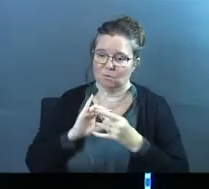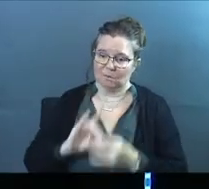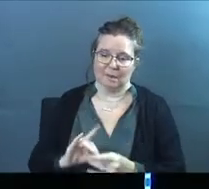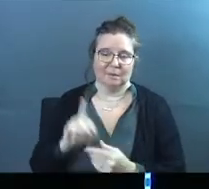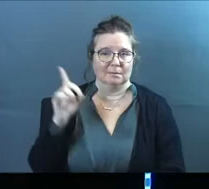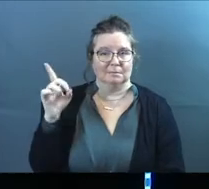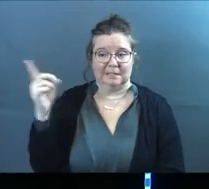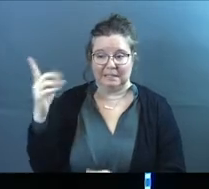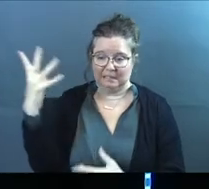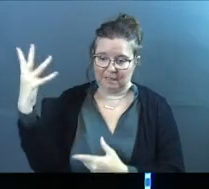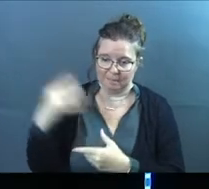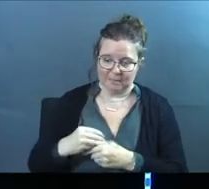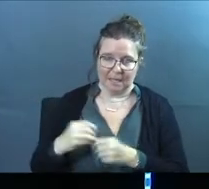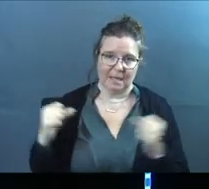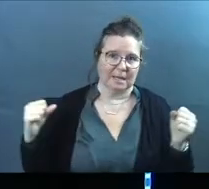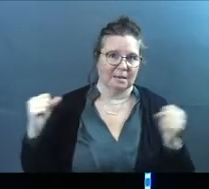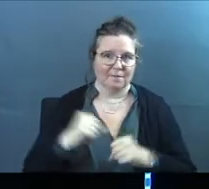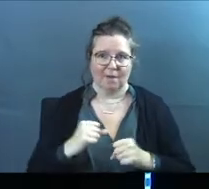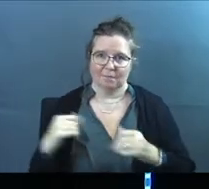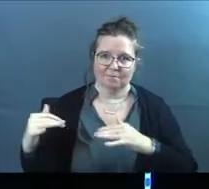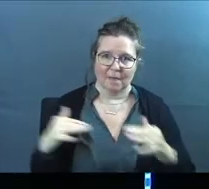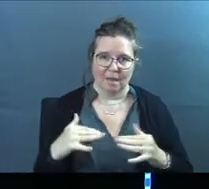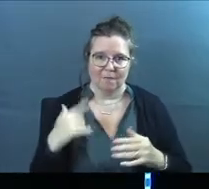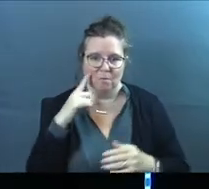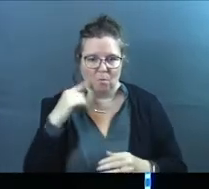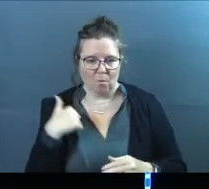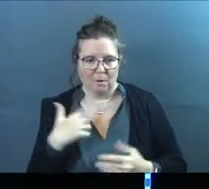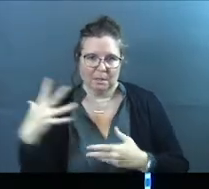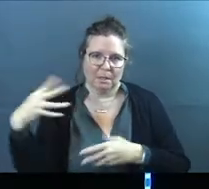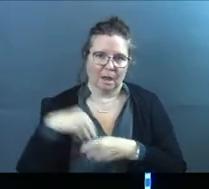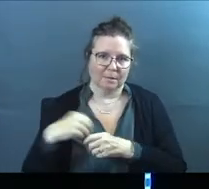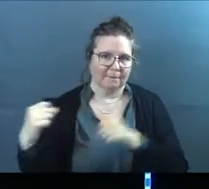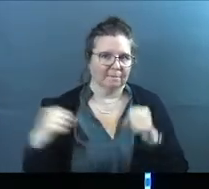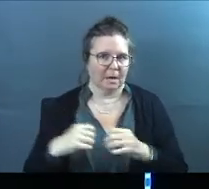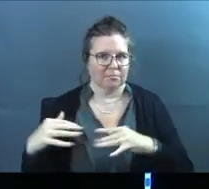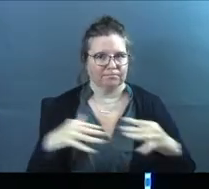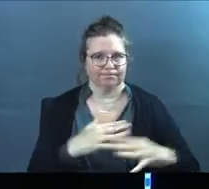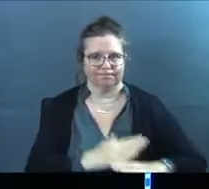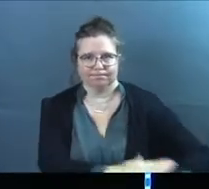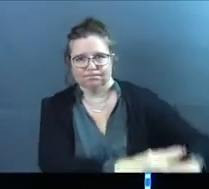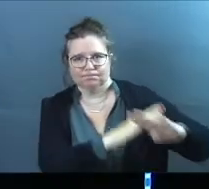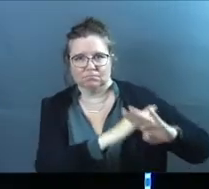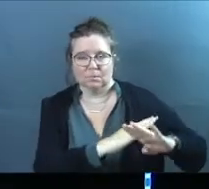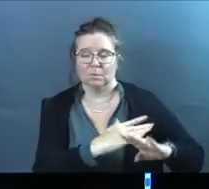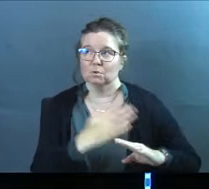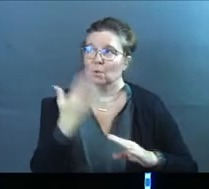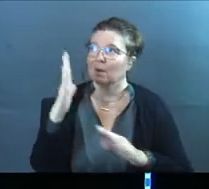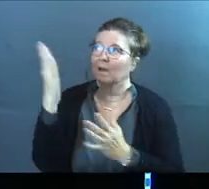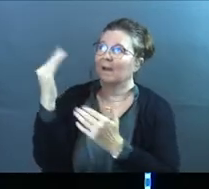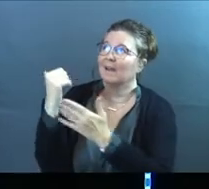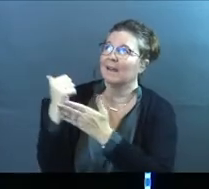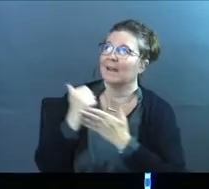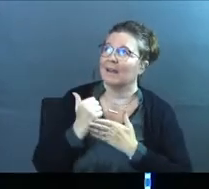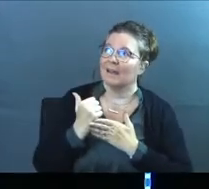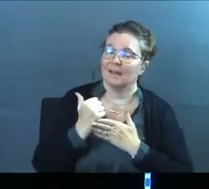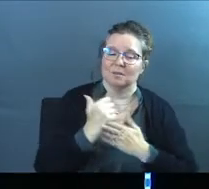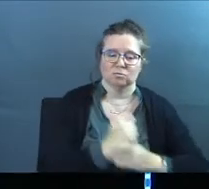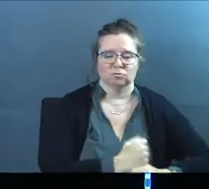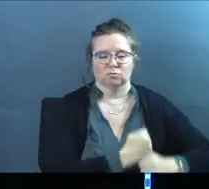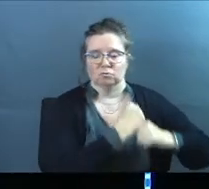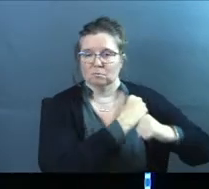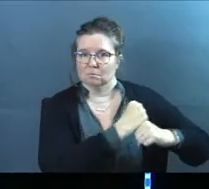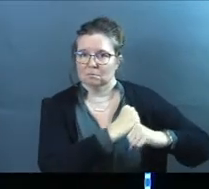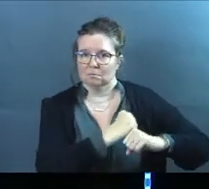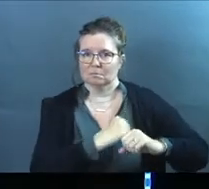relationship with him. He comes in and he fights our battles. He wants to come in and fight our battles for us. So, it's like, God, help me. Give me the strength from you, God,